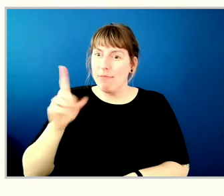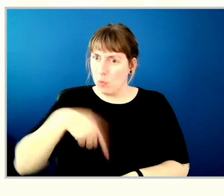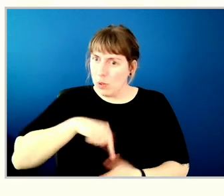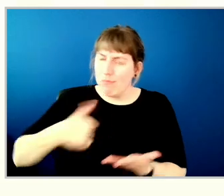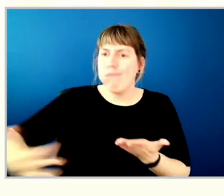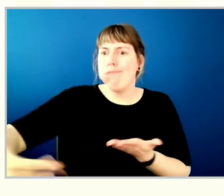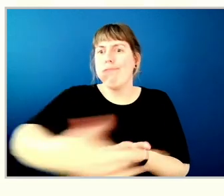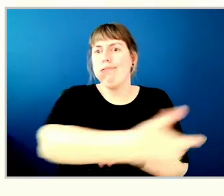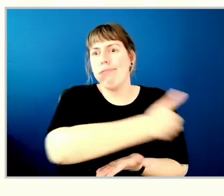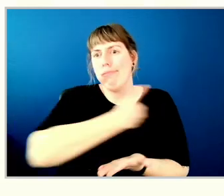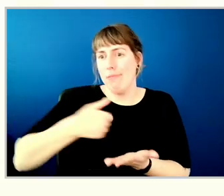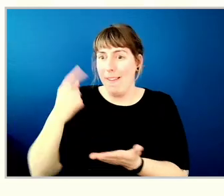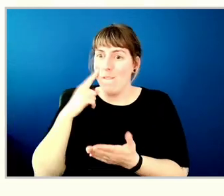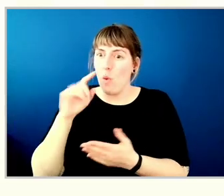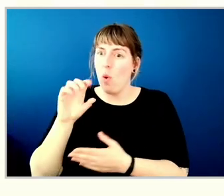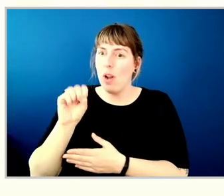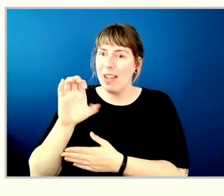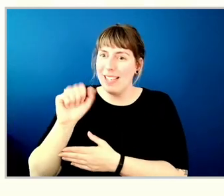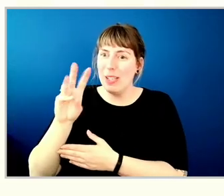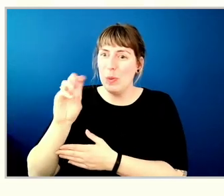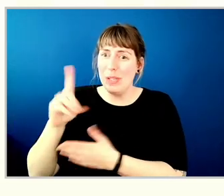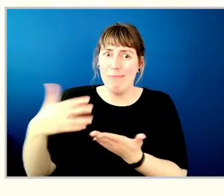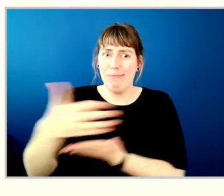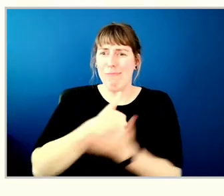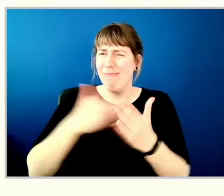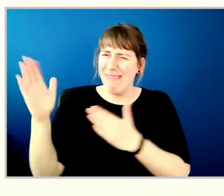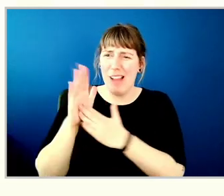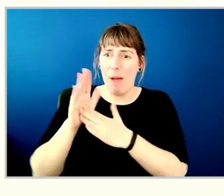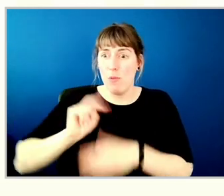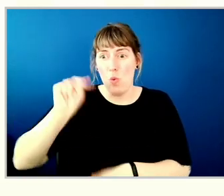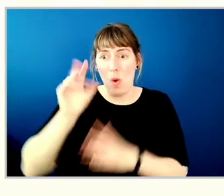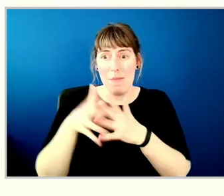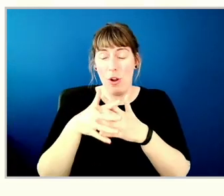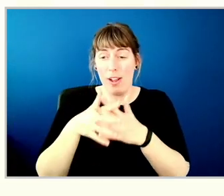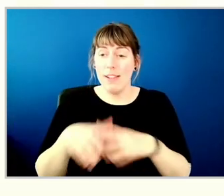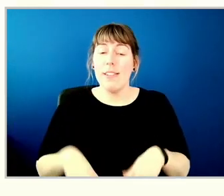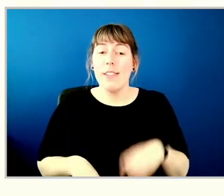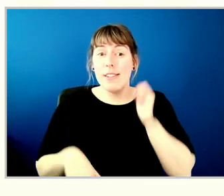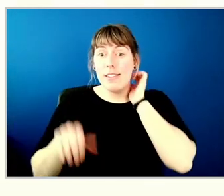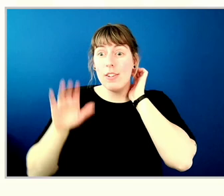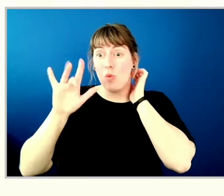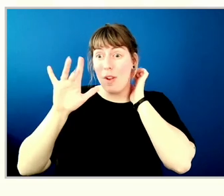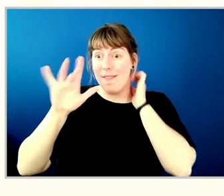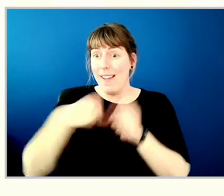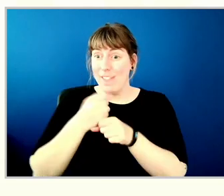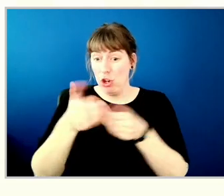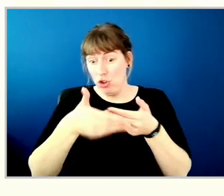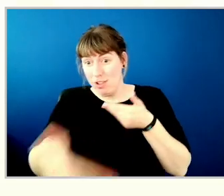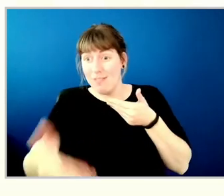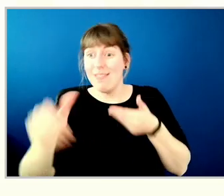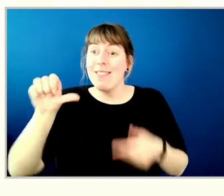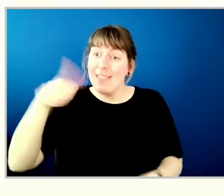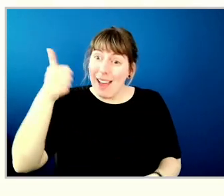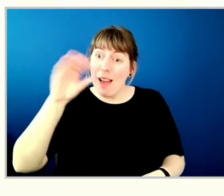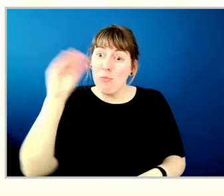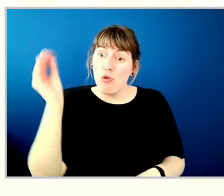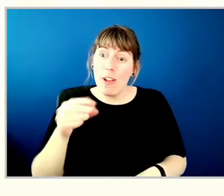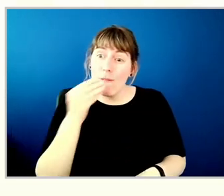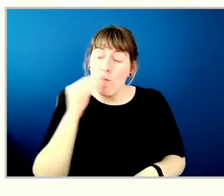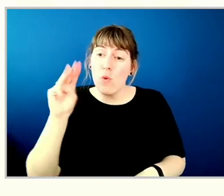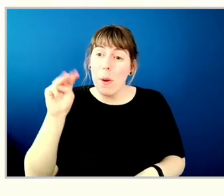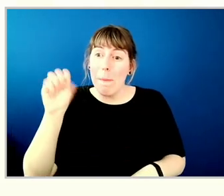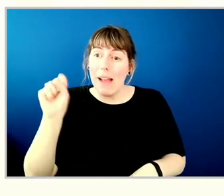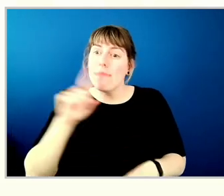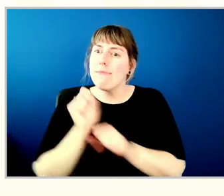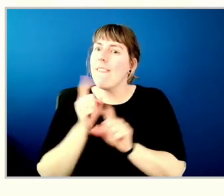of seaweed in north america in the next 25 years 10 of the global food mass should come from